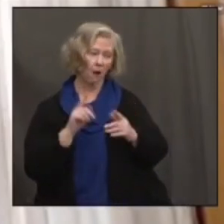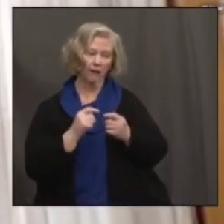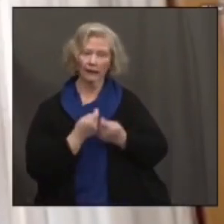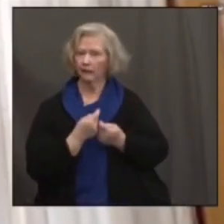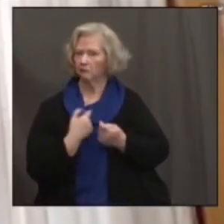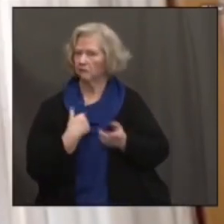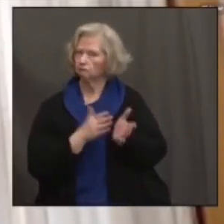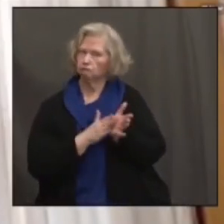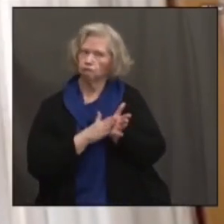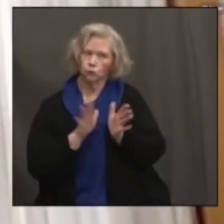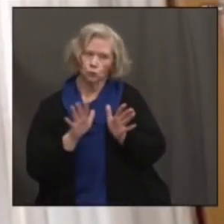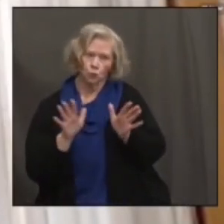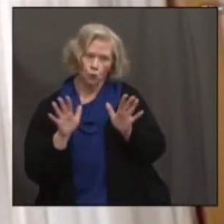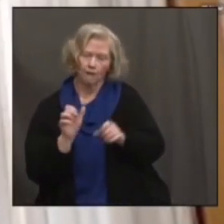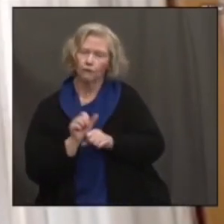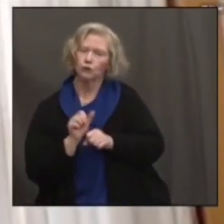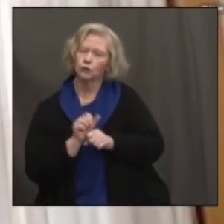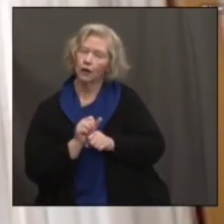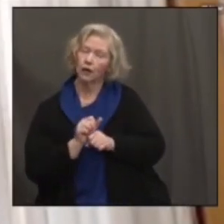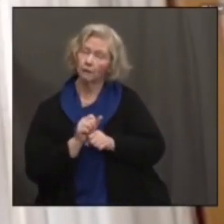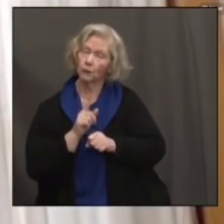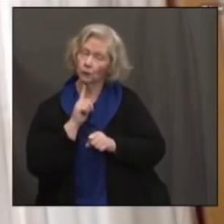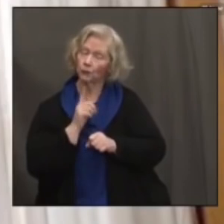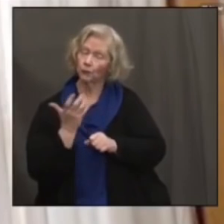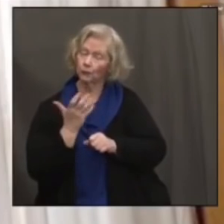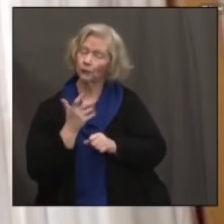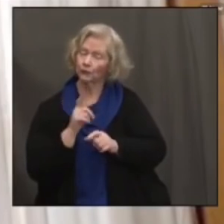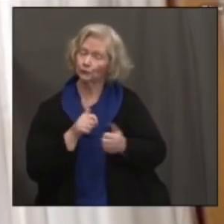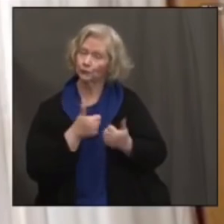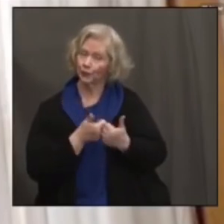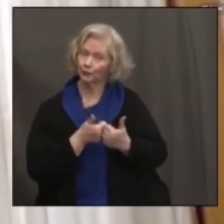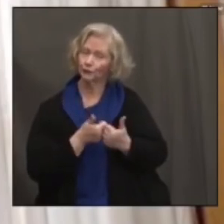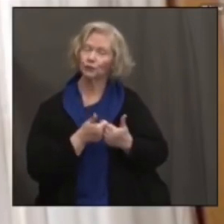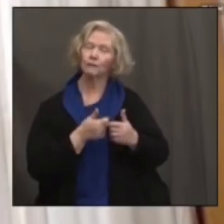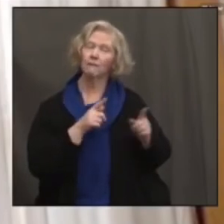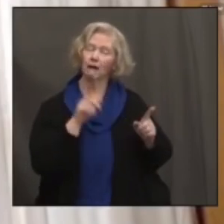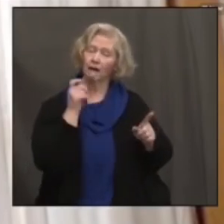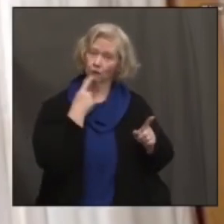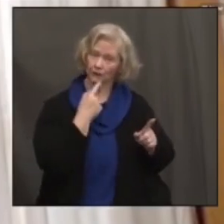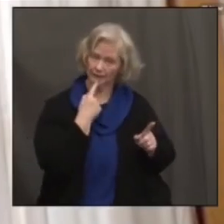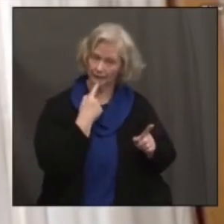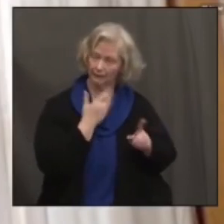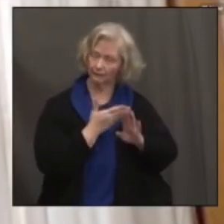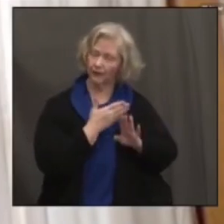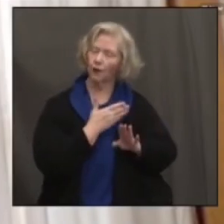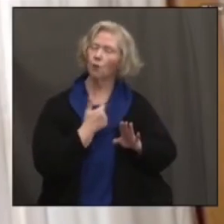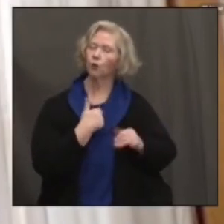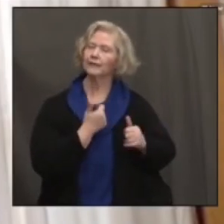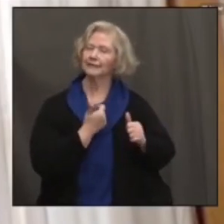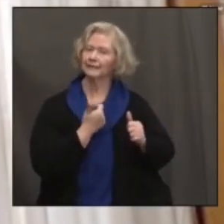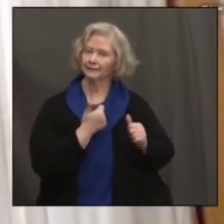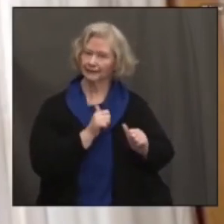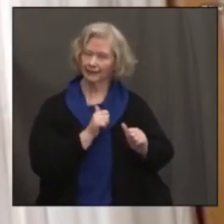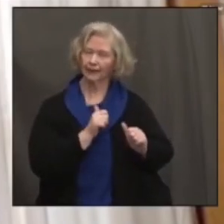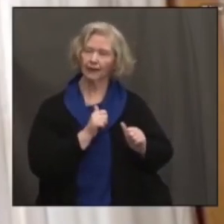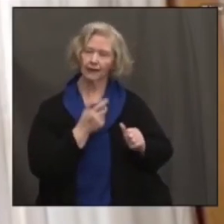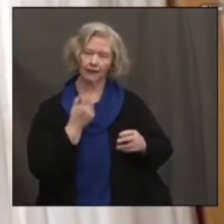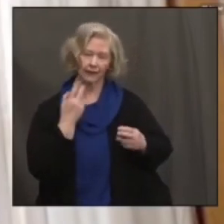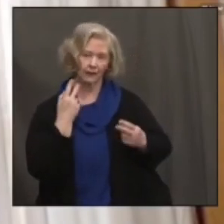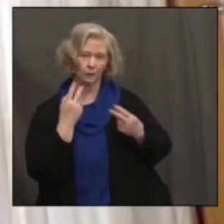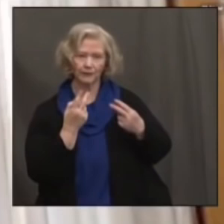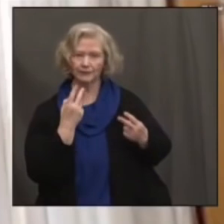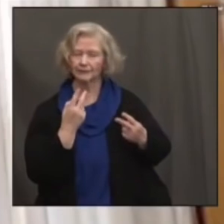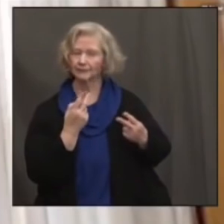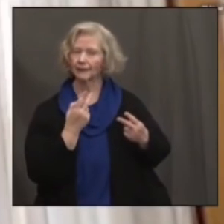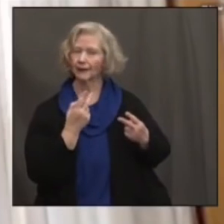fantastic job doing that under very challenging circumstances. You know, as the governor said previously, you know, we're still we saw COVID in